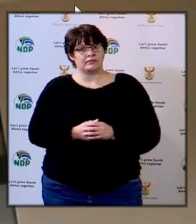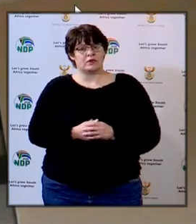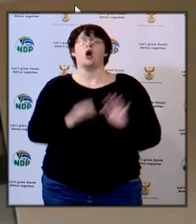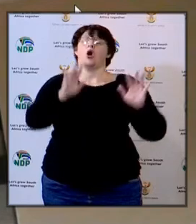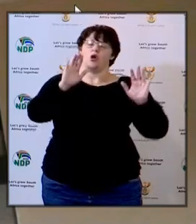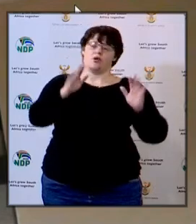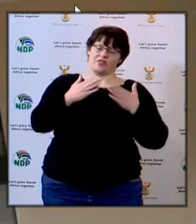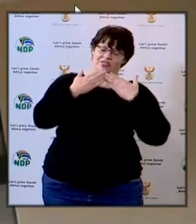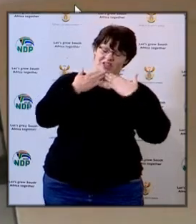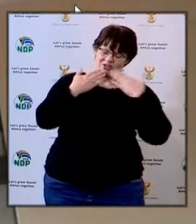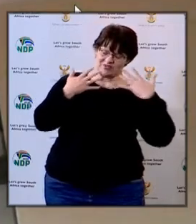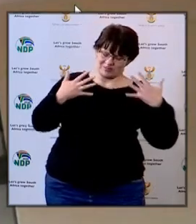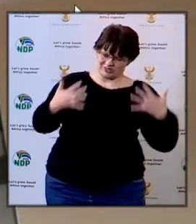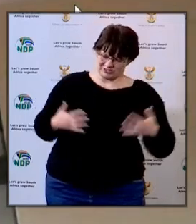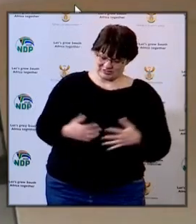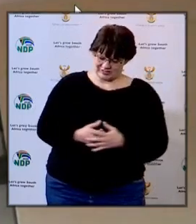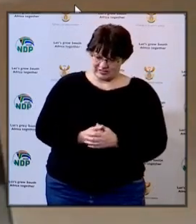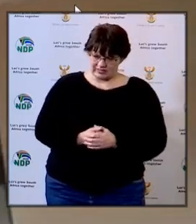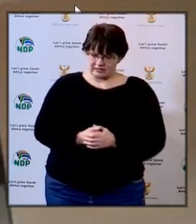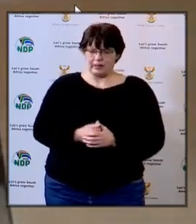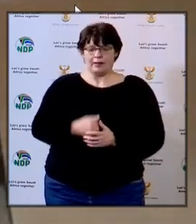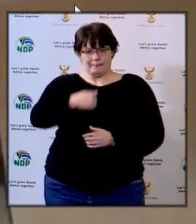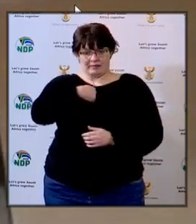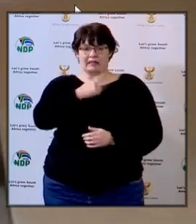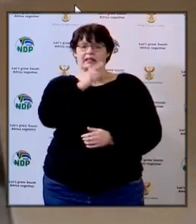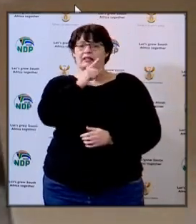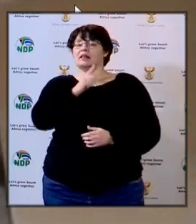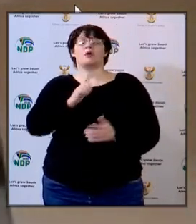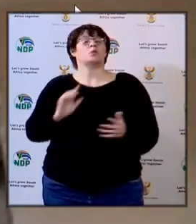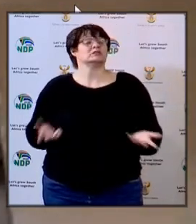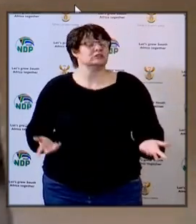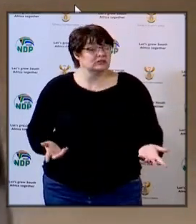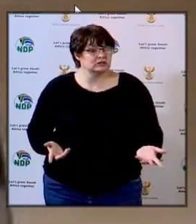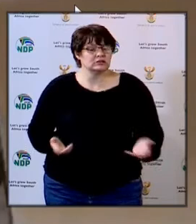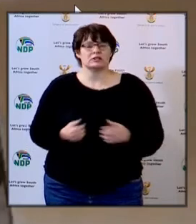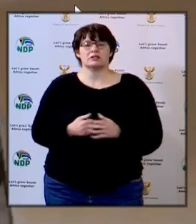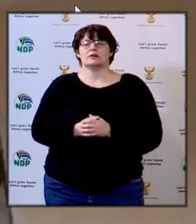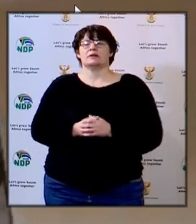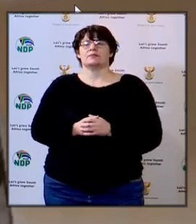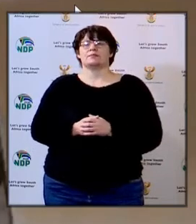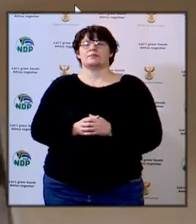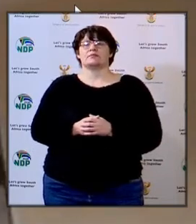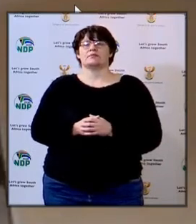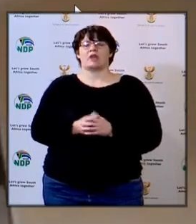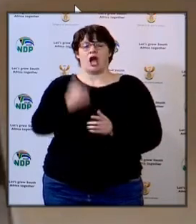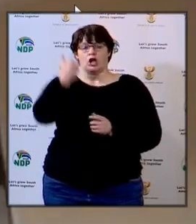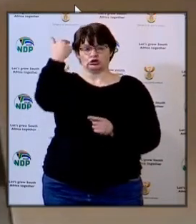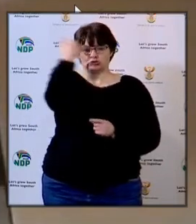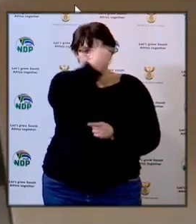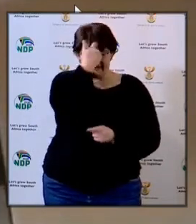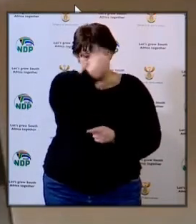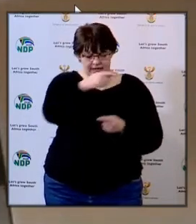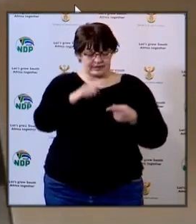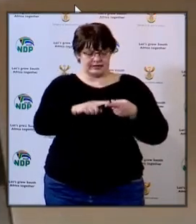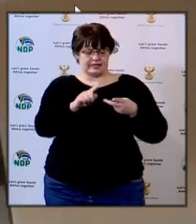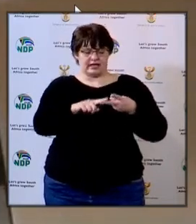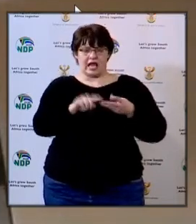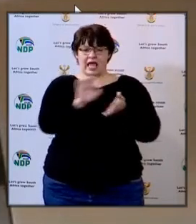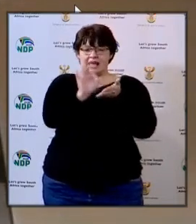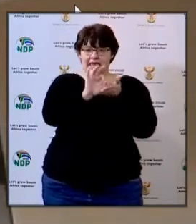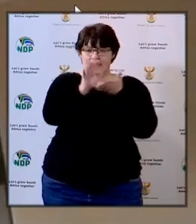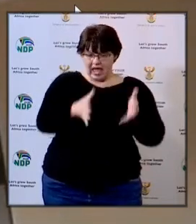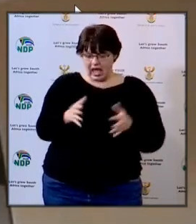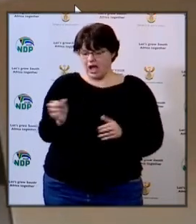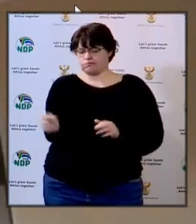yes thank you very much I've been saying we have appointed the screeners and the cleaners